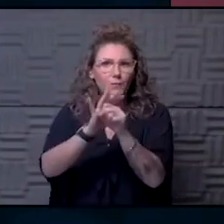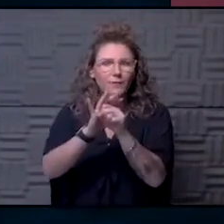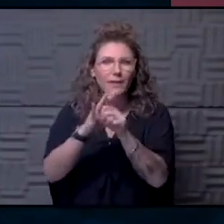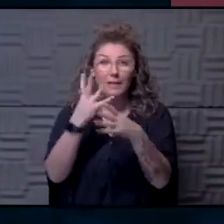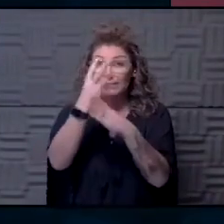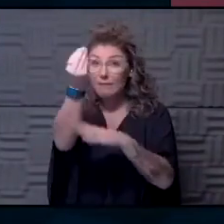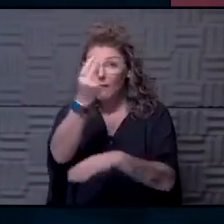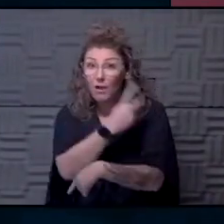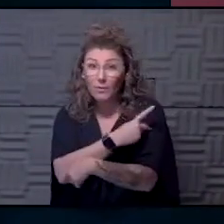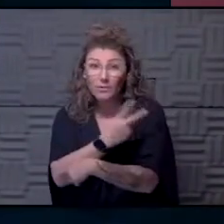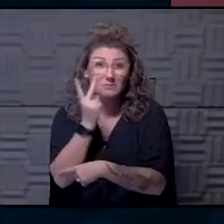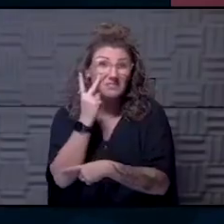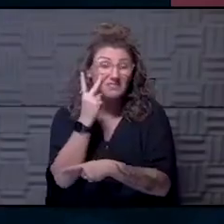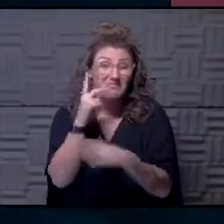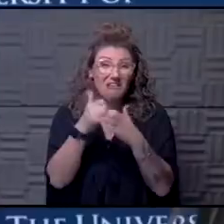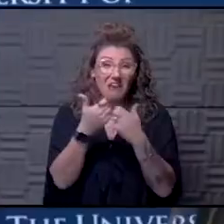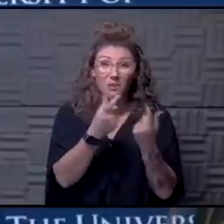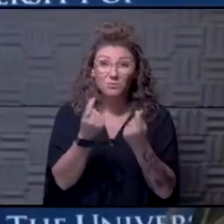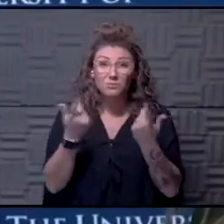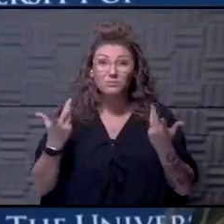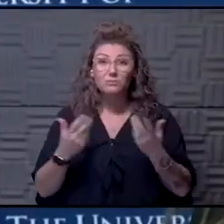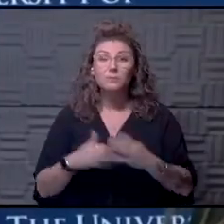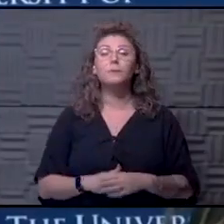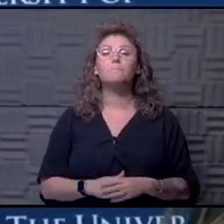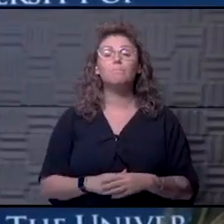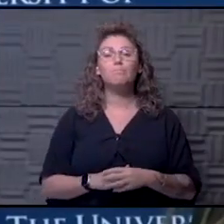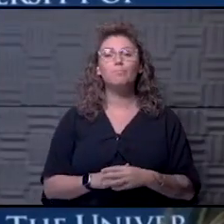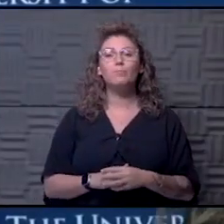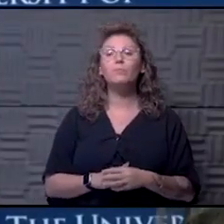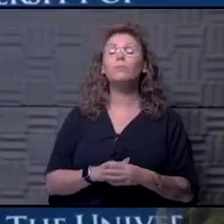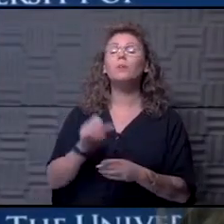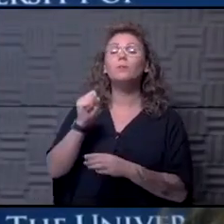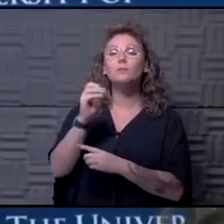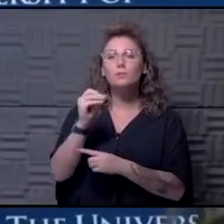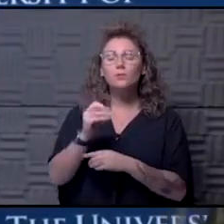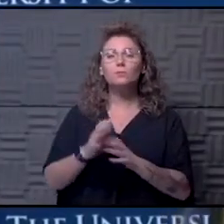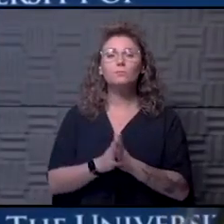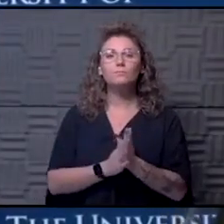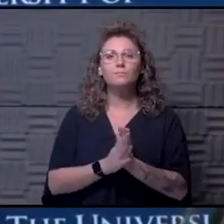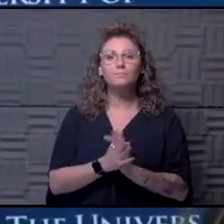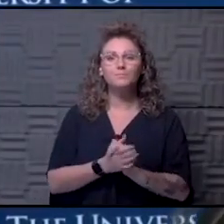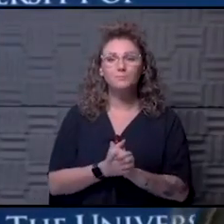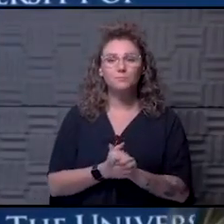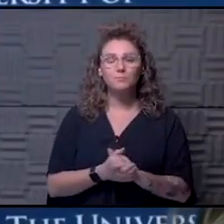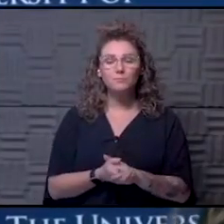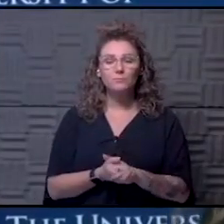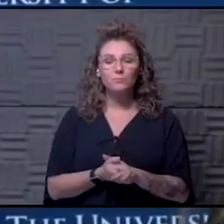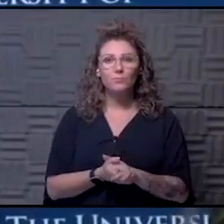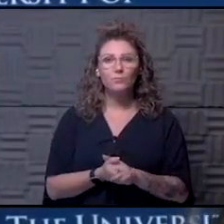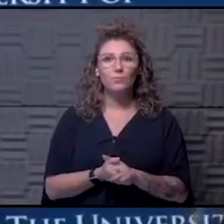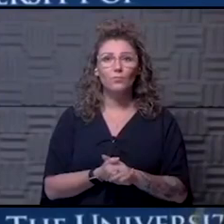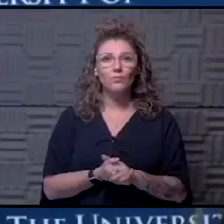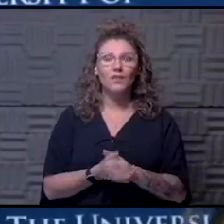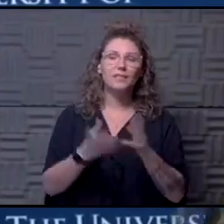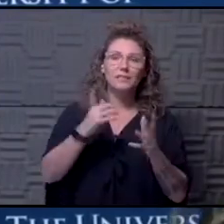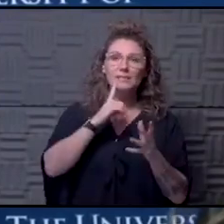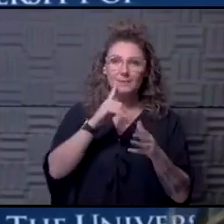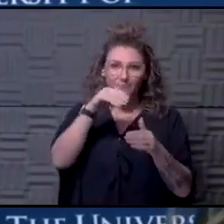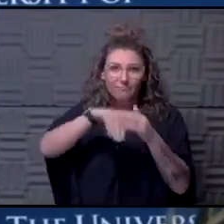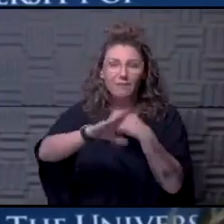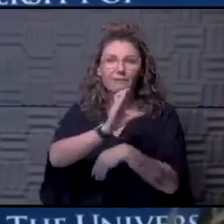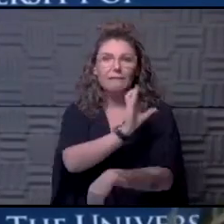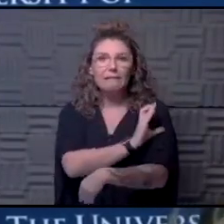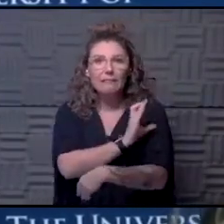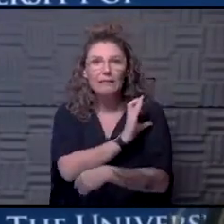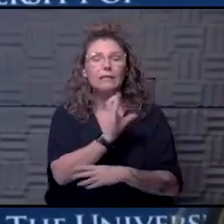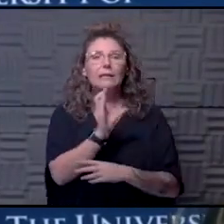outpatient, just to see how they're doing? Um, so we are to, to get into clinic, it's,